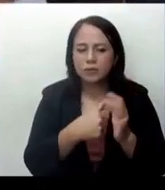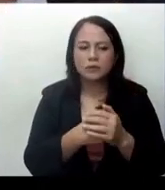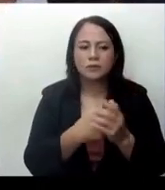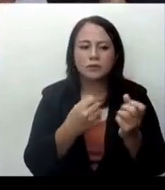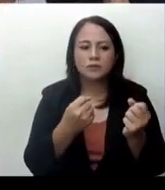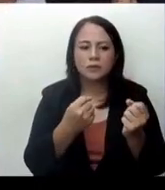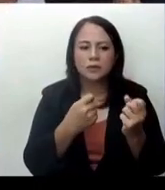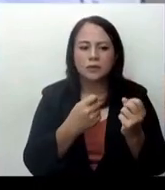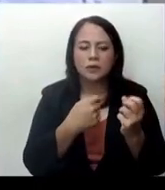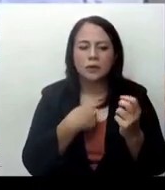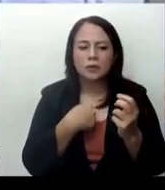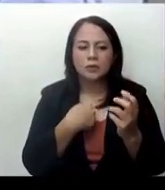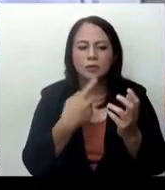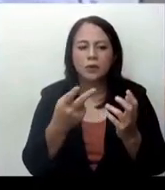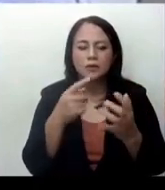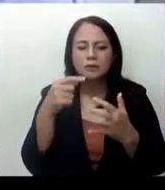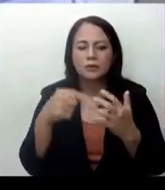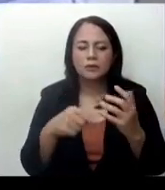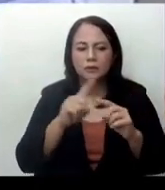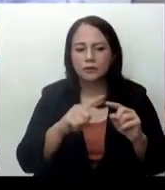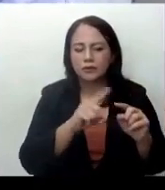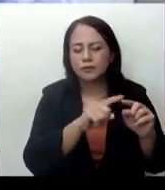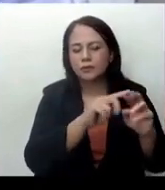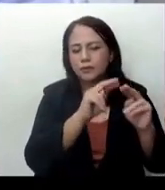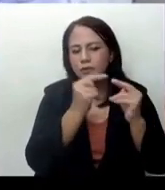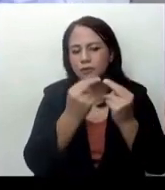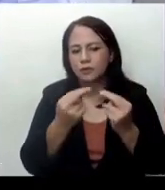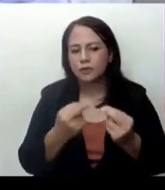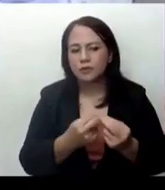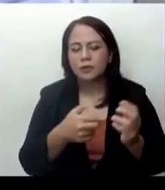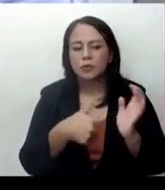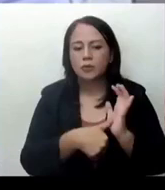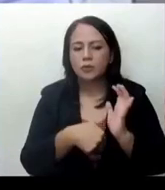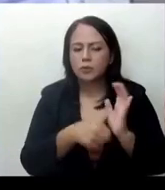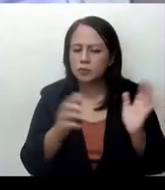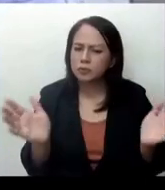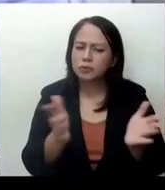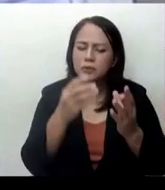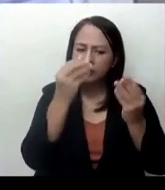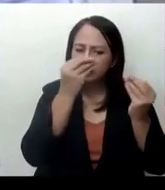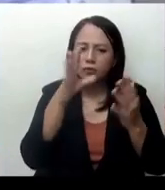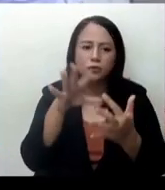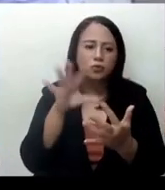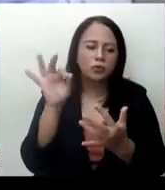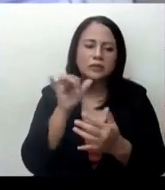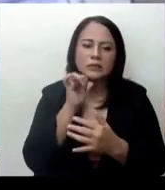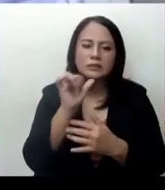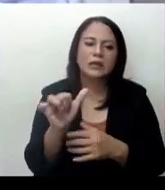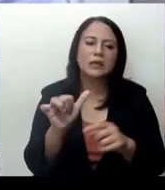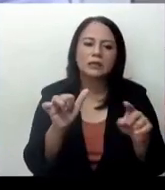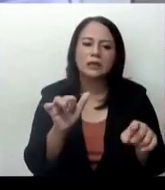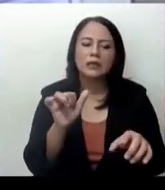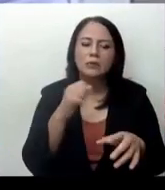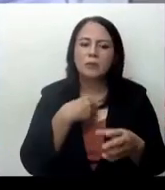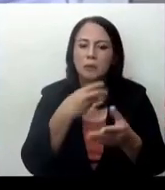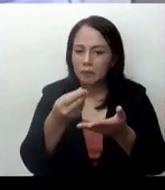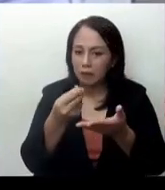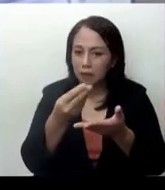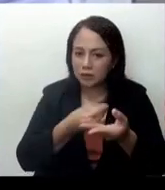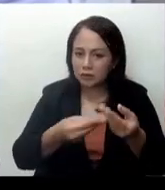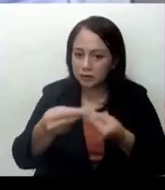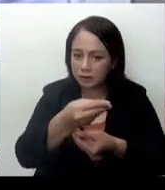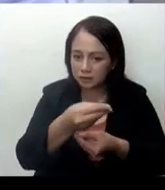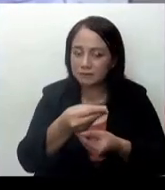vying for a different electoral post. He called on the voters to make an informed choice and not be swayed by monetary amounts or favors,